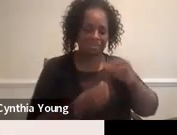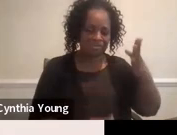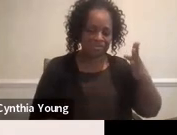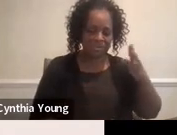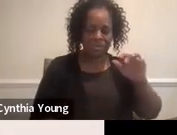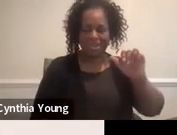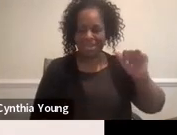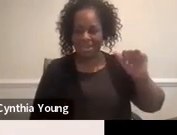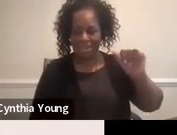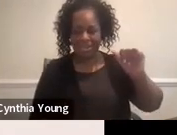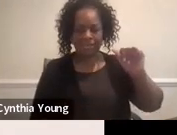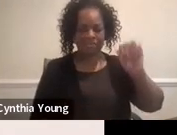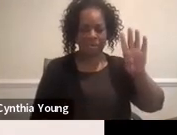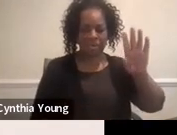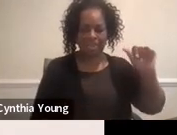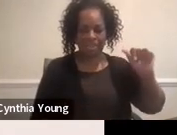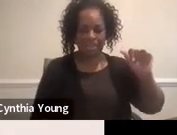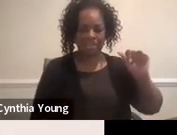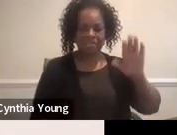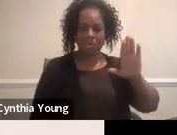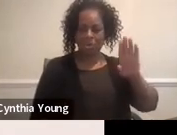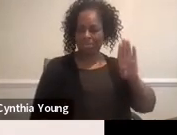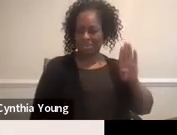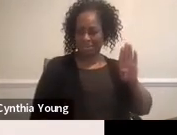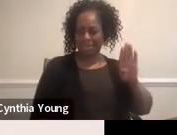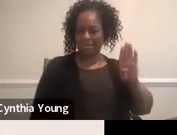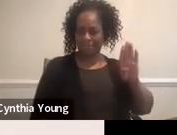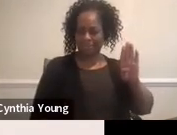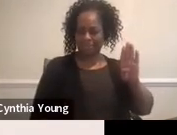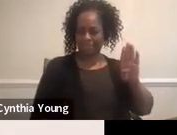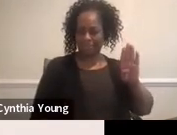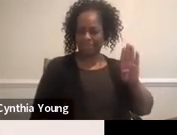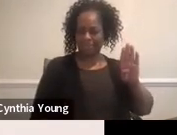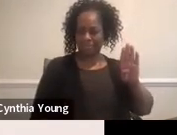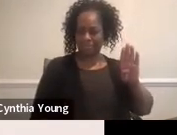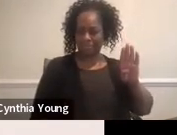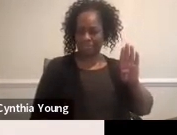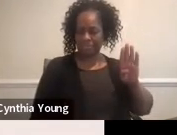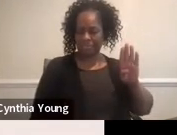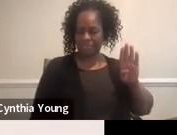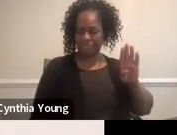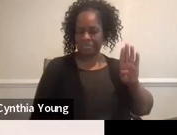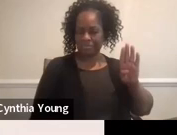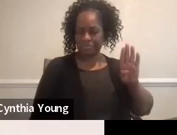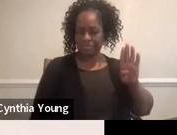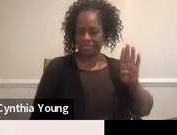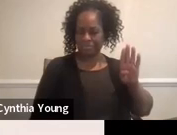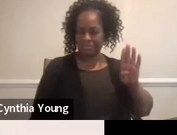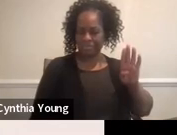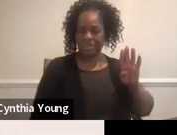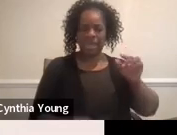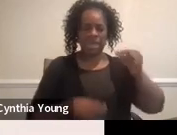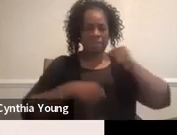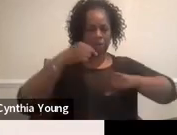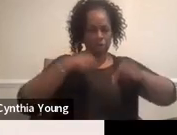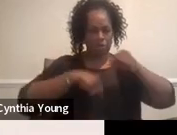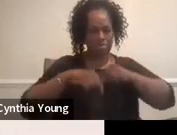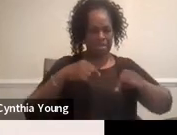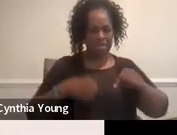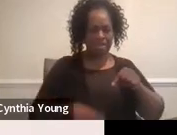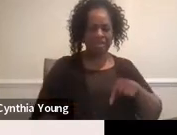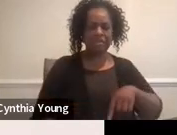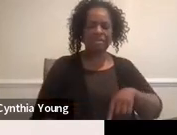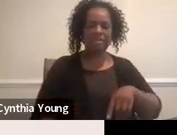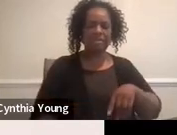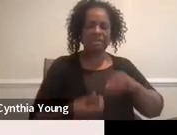4B. So what, I'm going to go back here. 4A